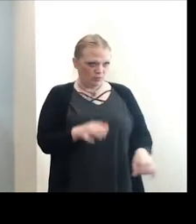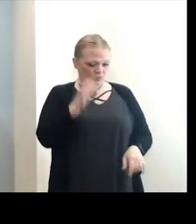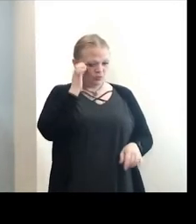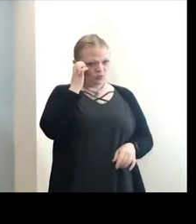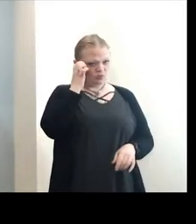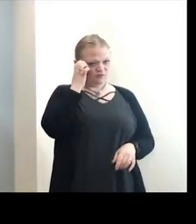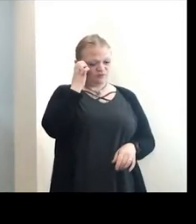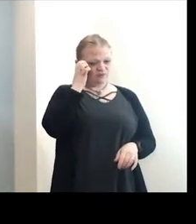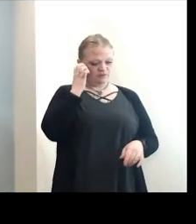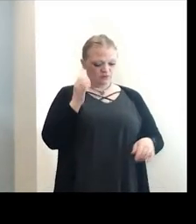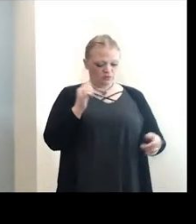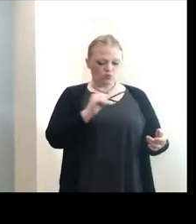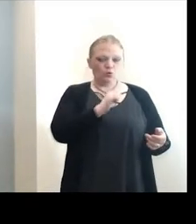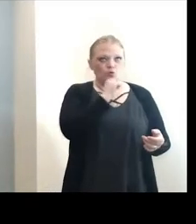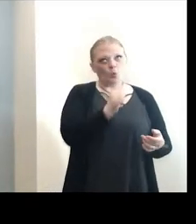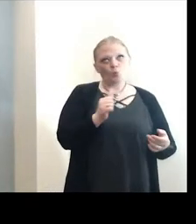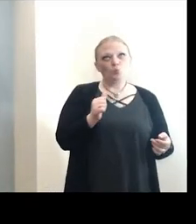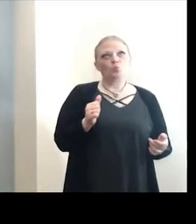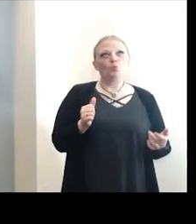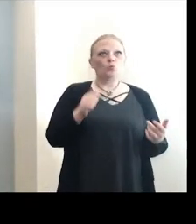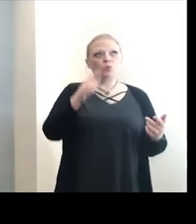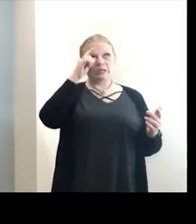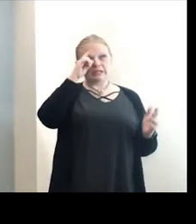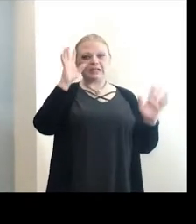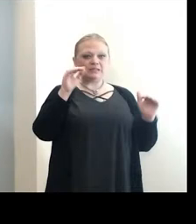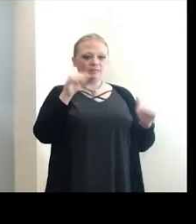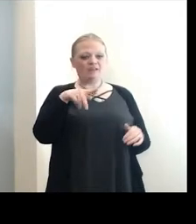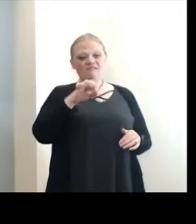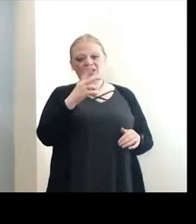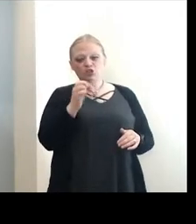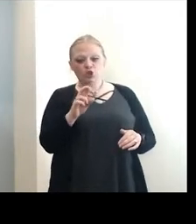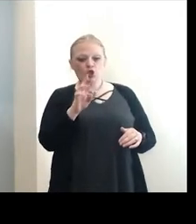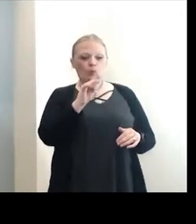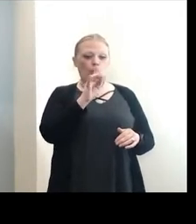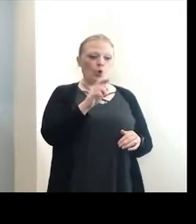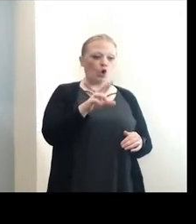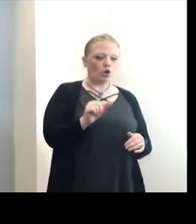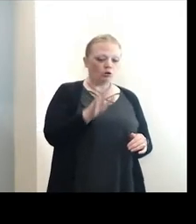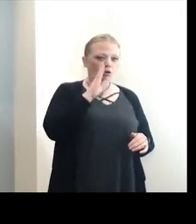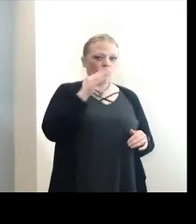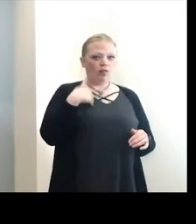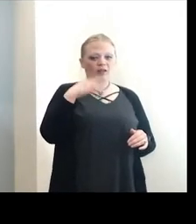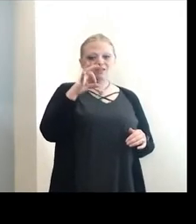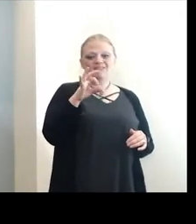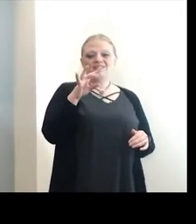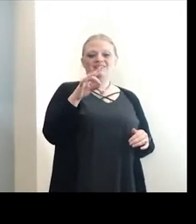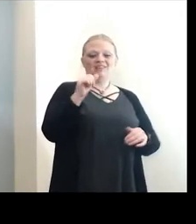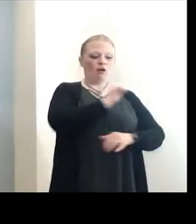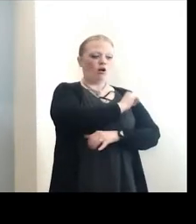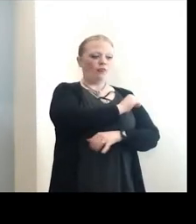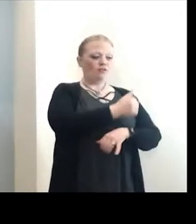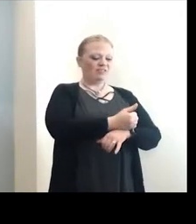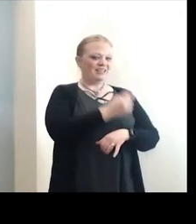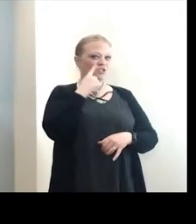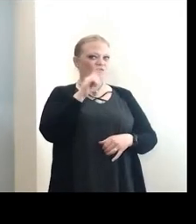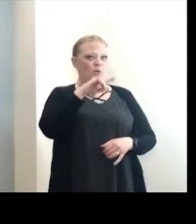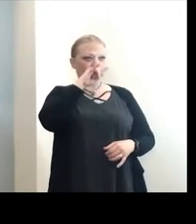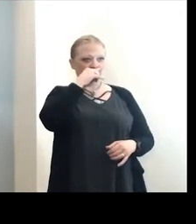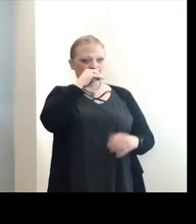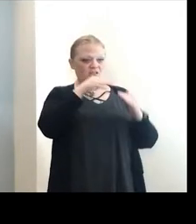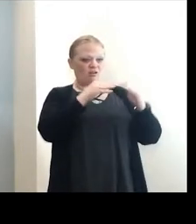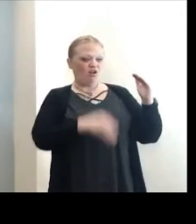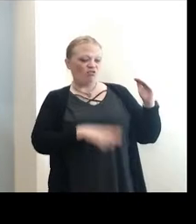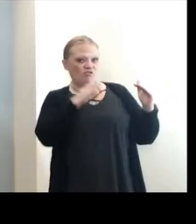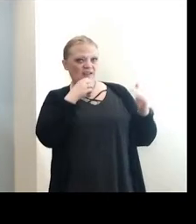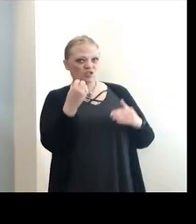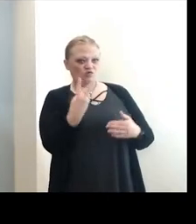You know, we don't expect that either Pfizer or Moderna will have FDA authorization to reach kids below the